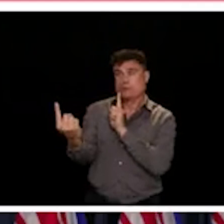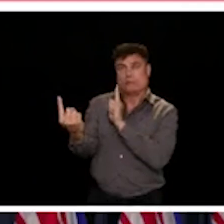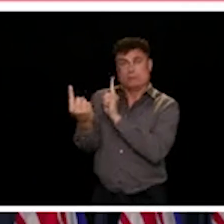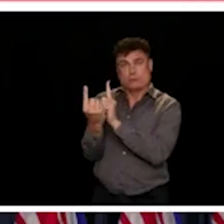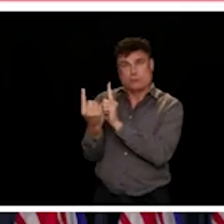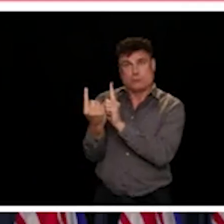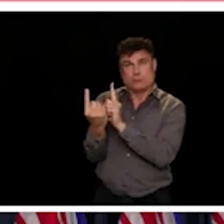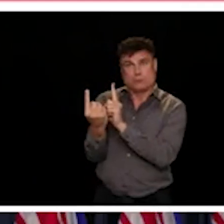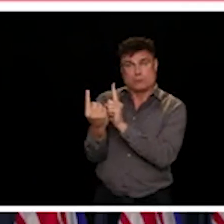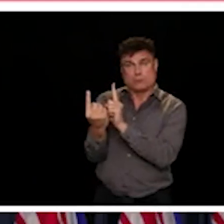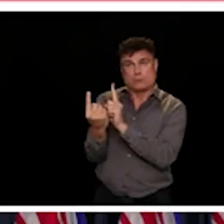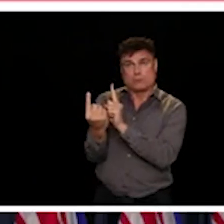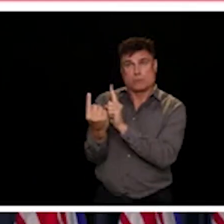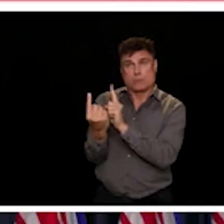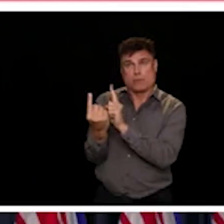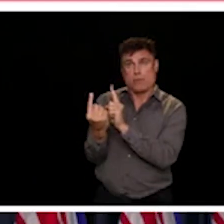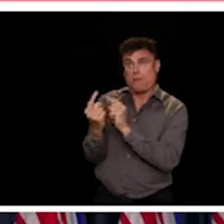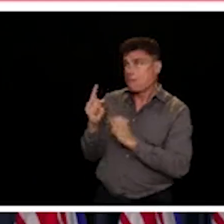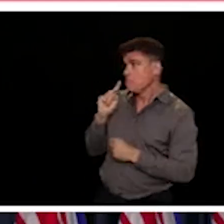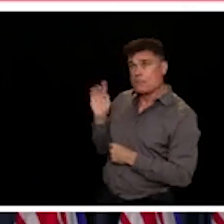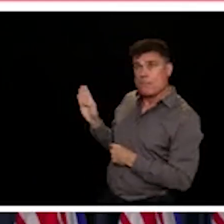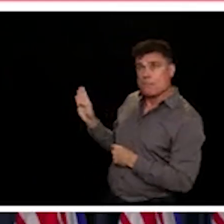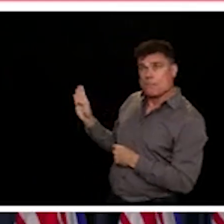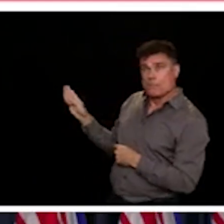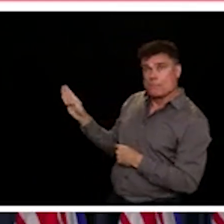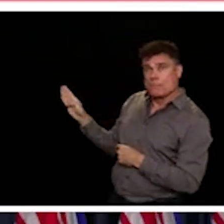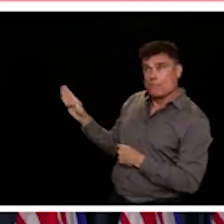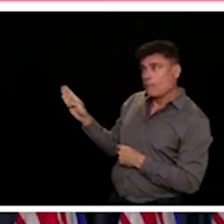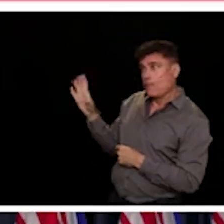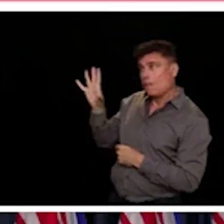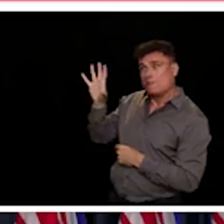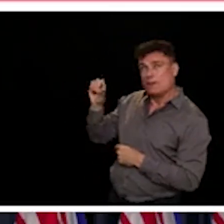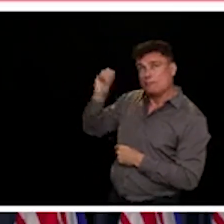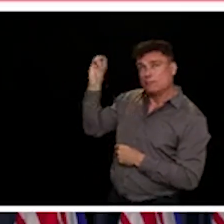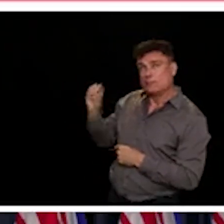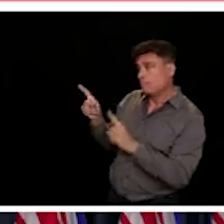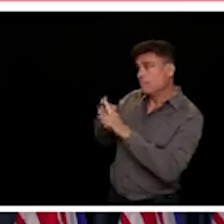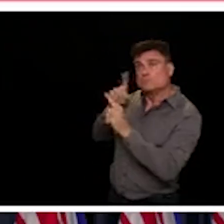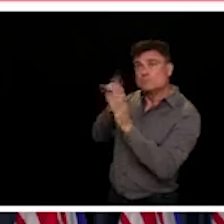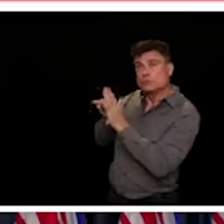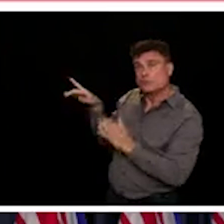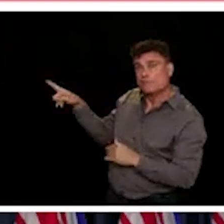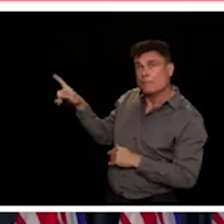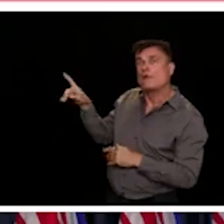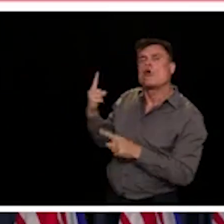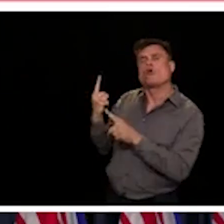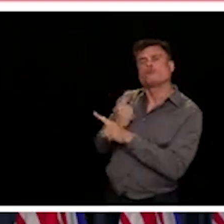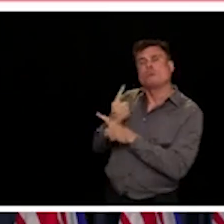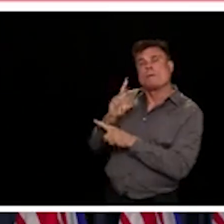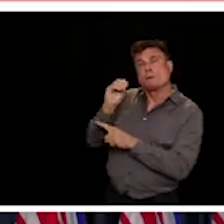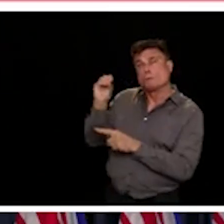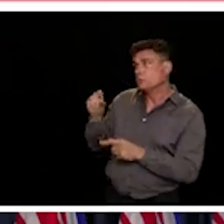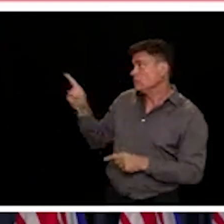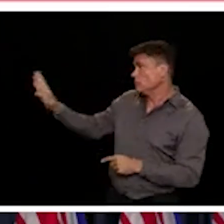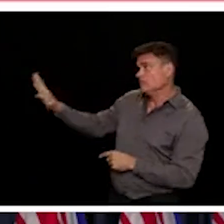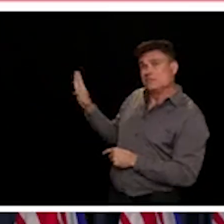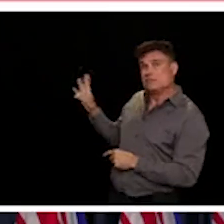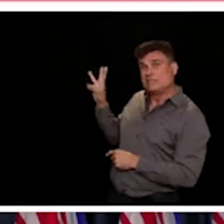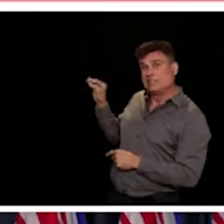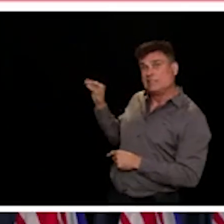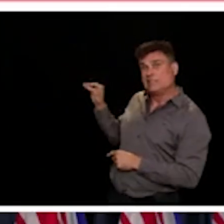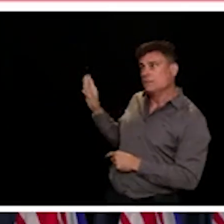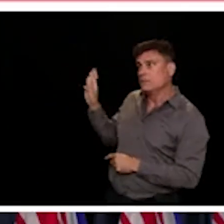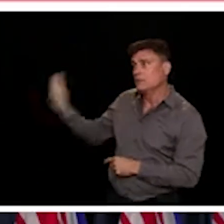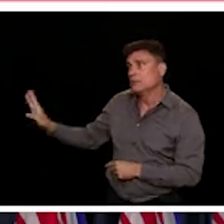into 80% or back to what used to be normal, we can expect to see that we will have more